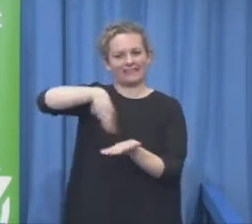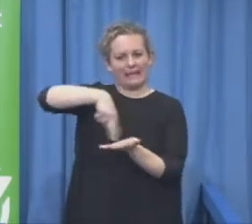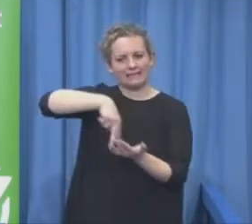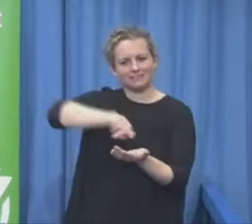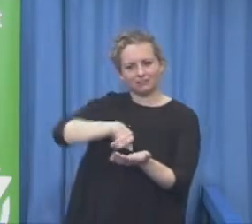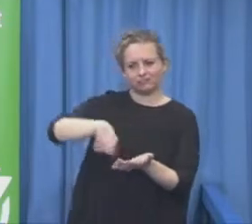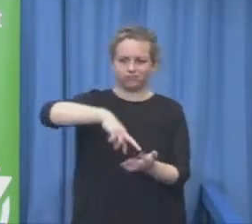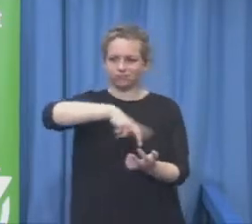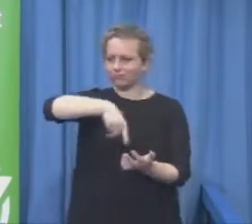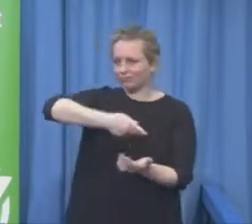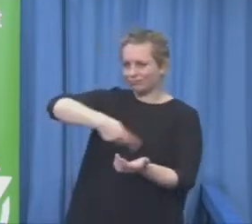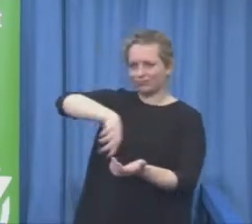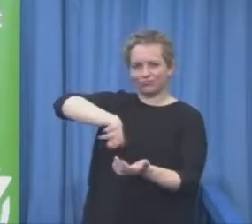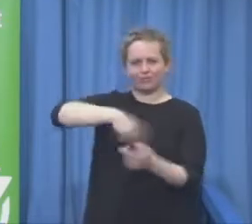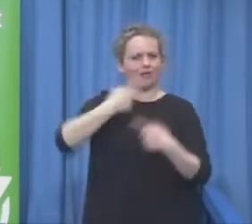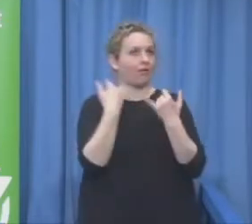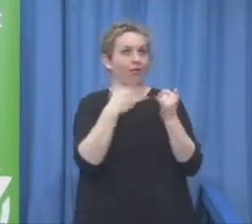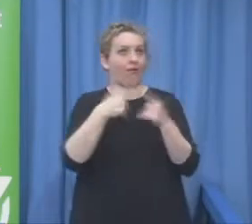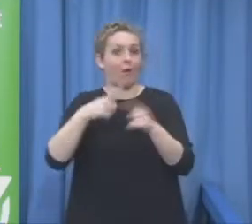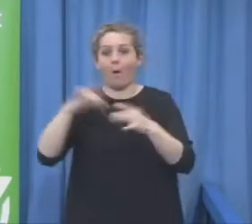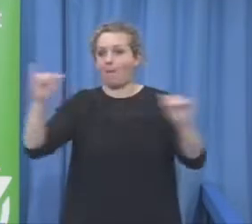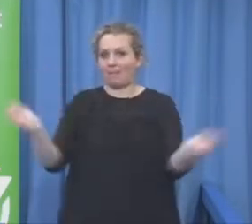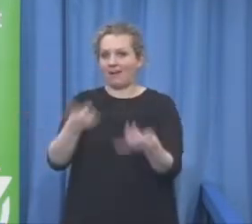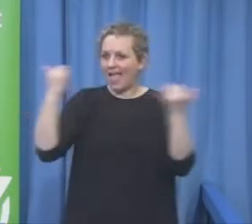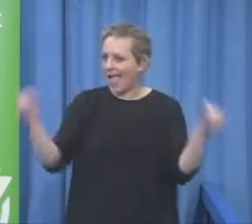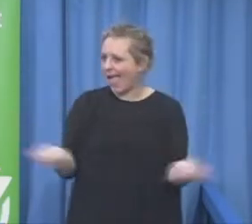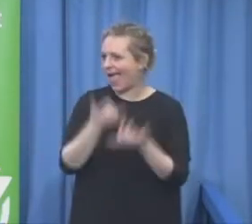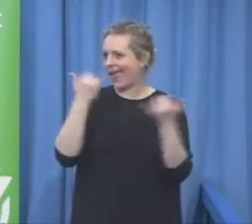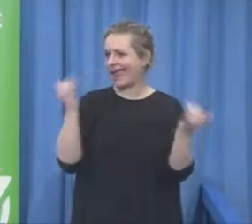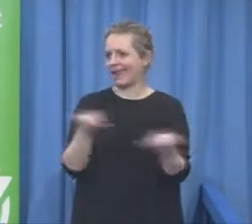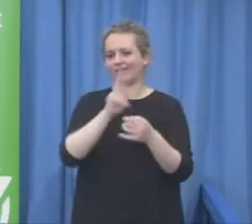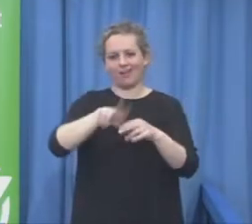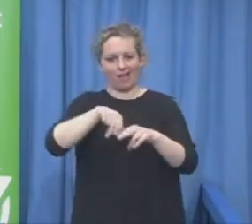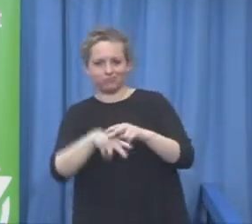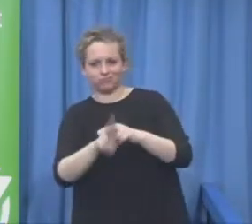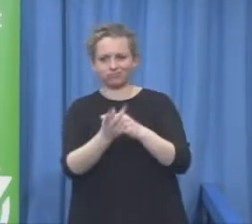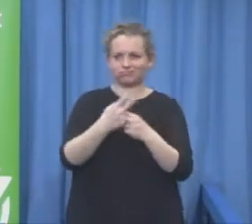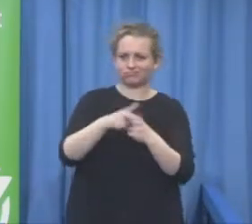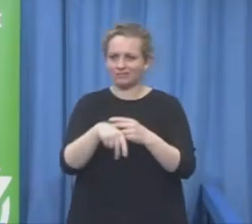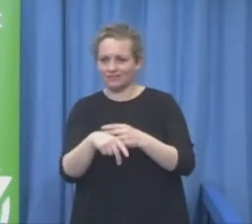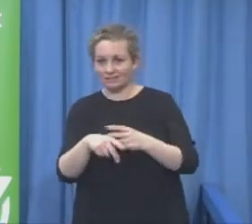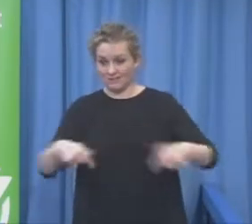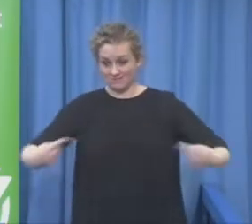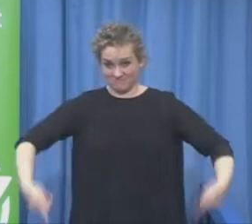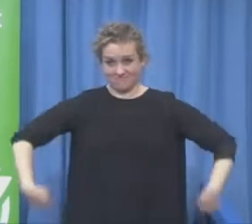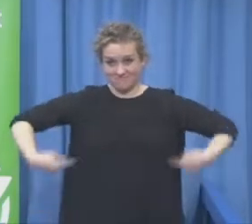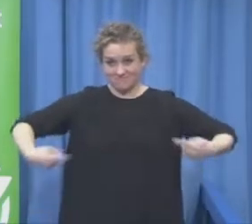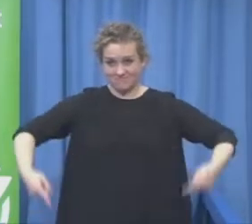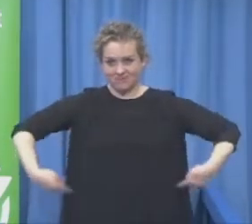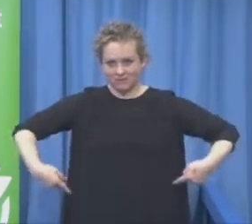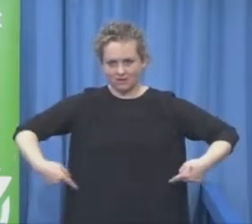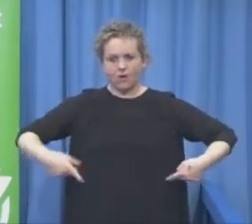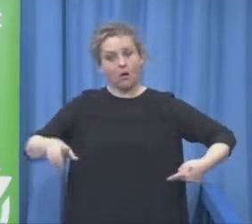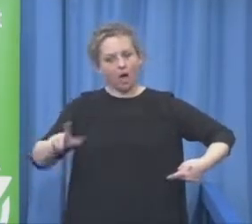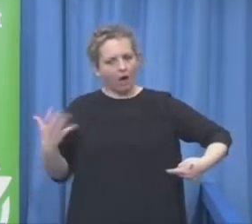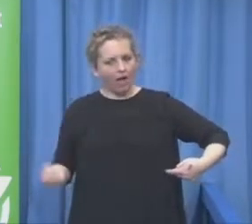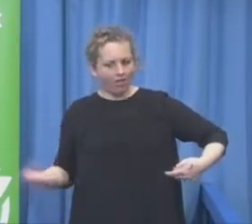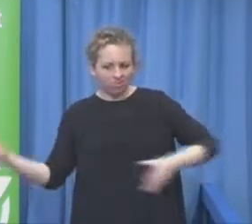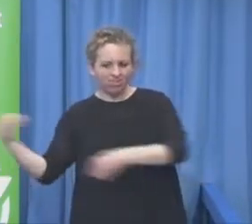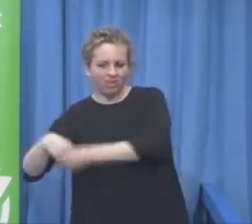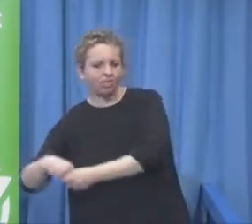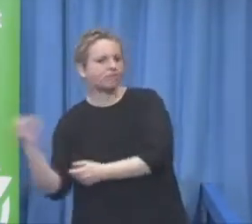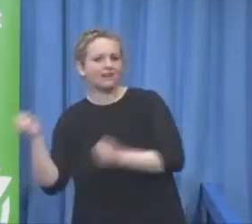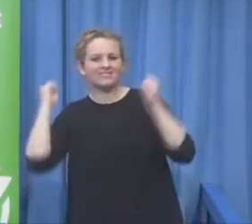like a dragon ball looks like this the you know not